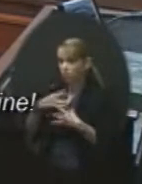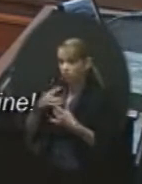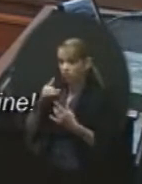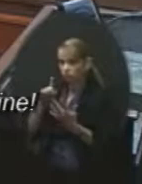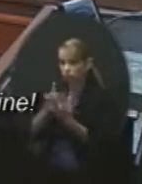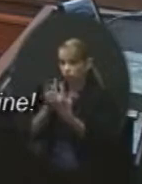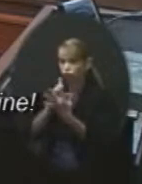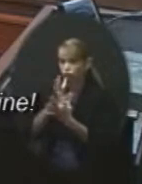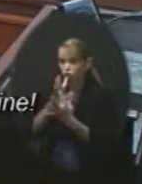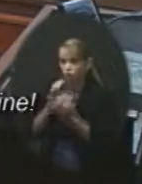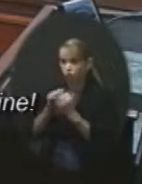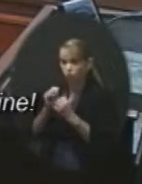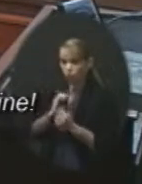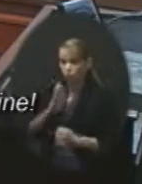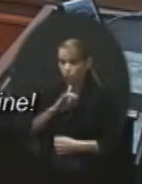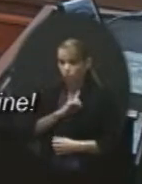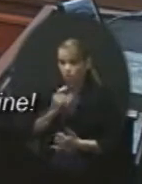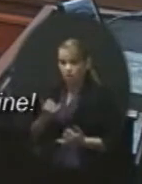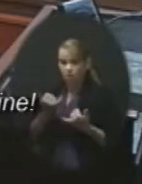If so, come forward.